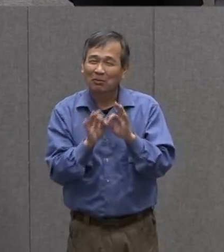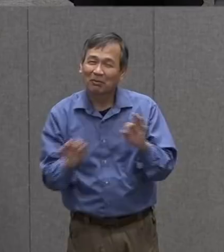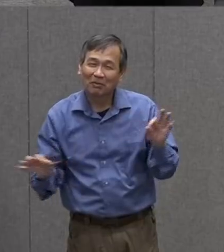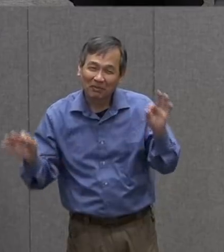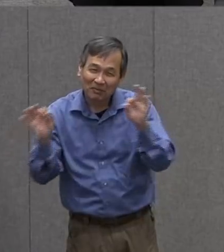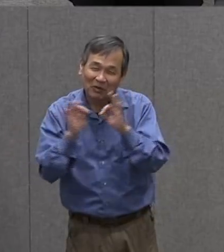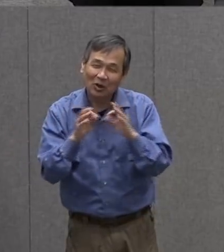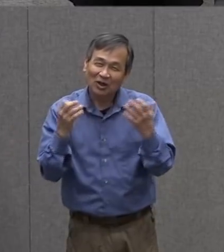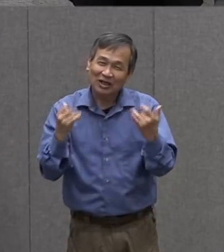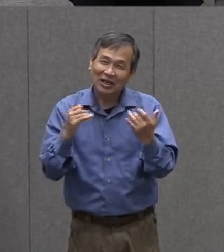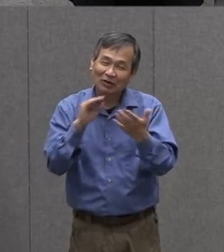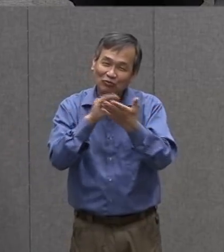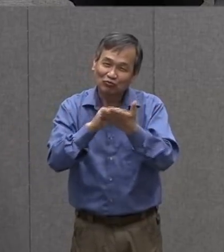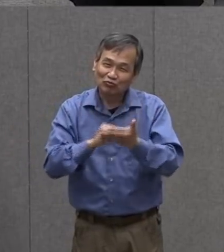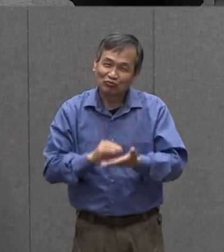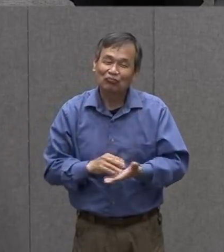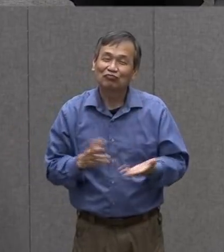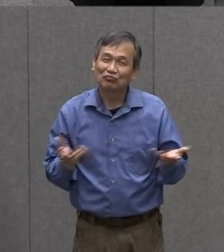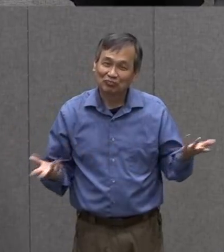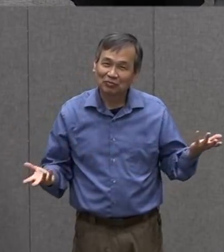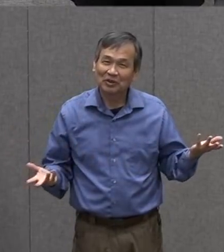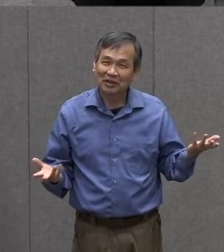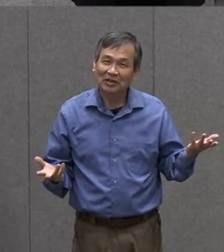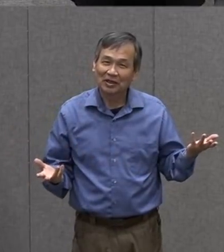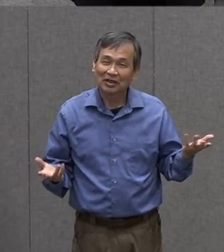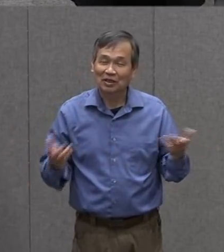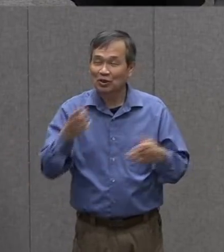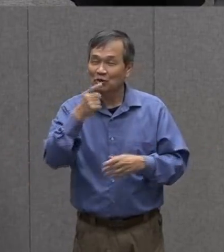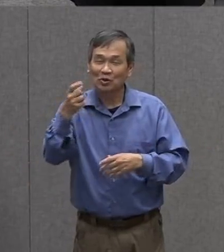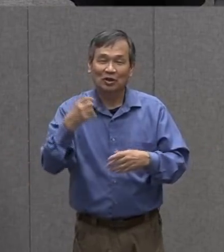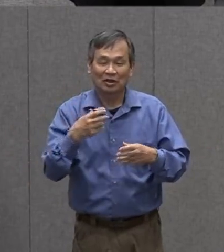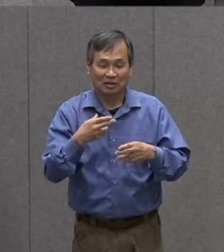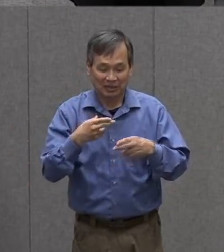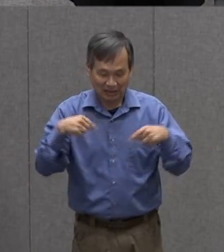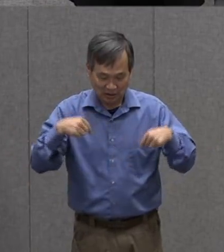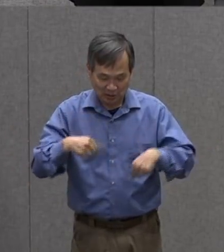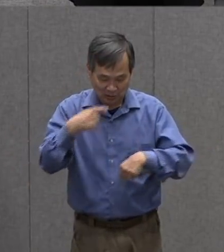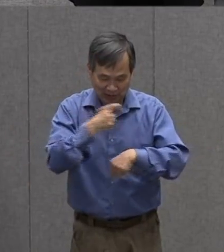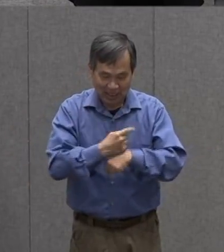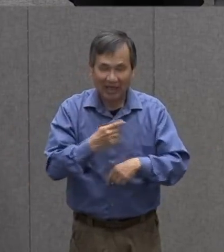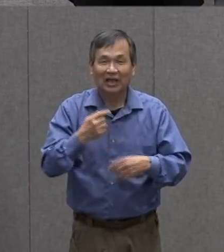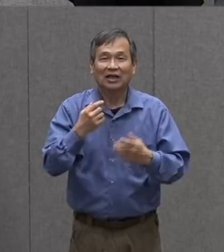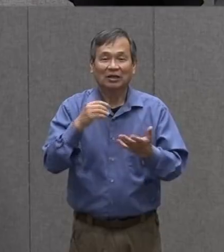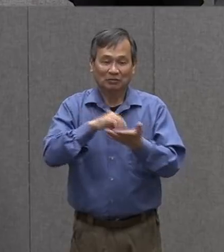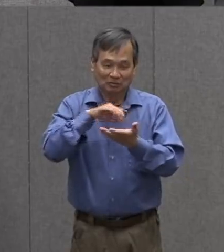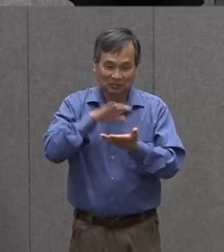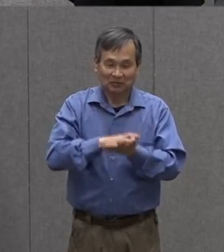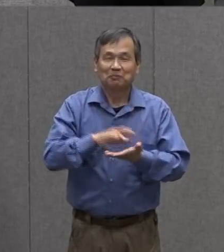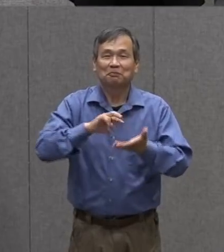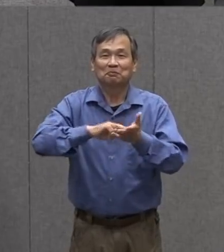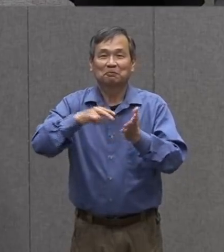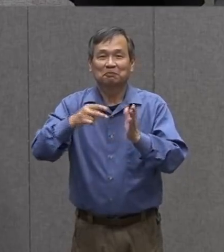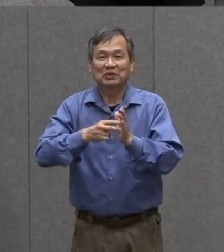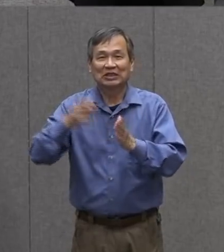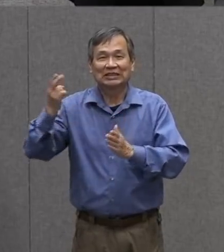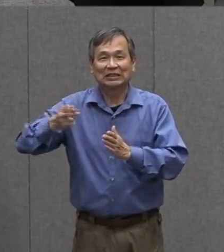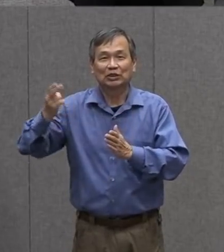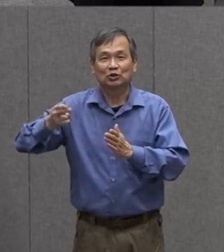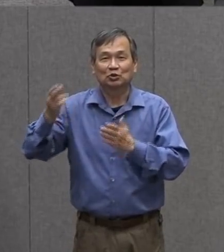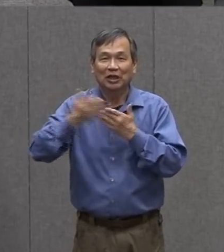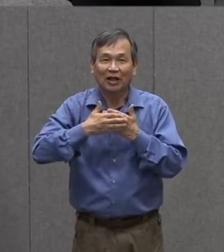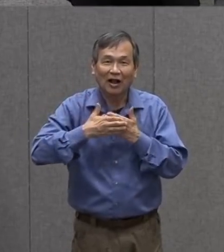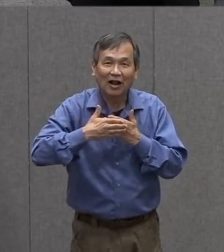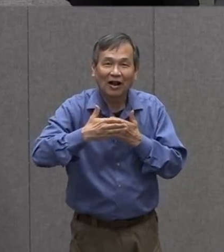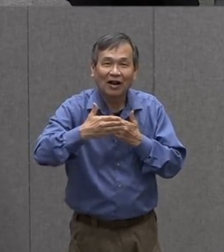record right now. We're making history. Today is a historical moment. You're not gonna have this day